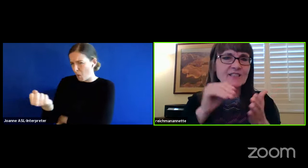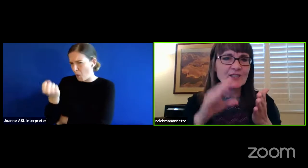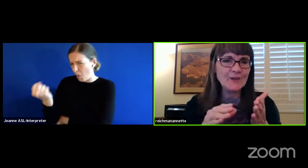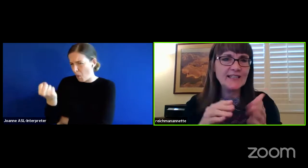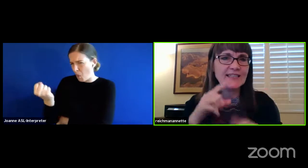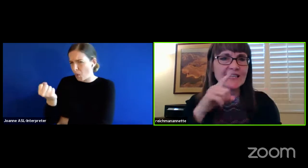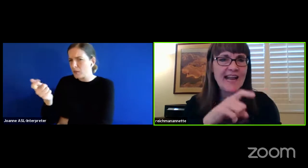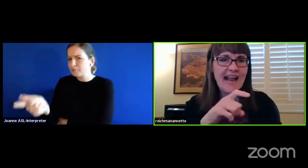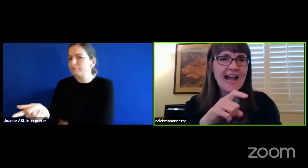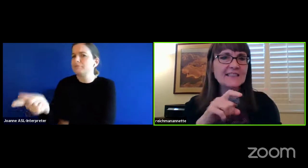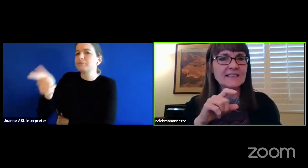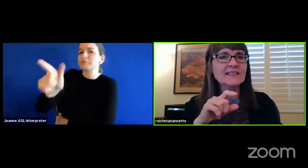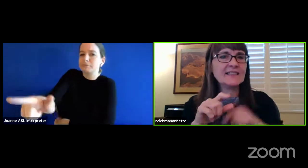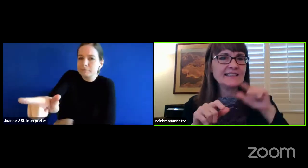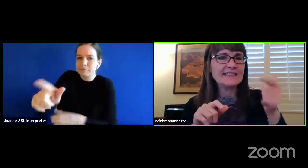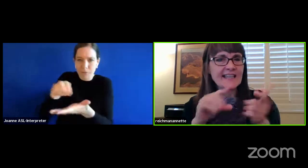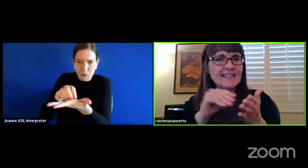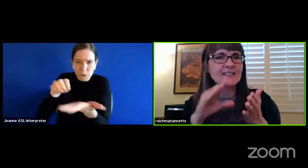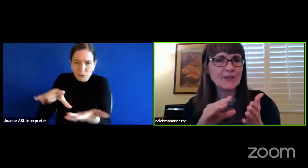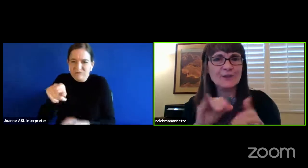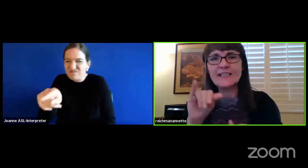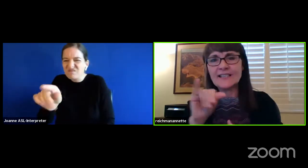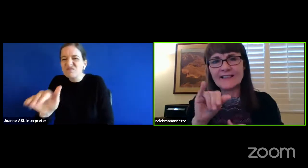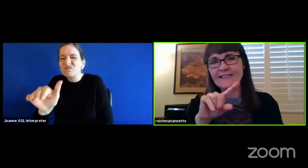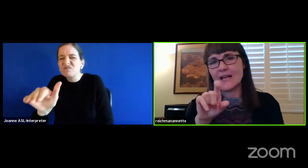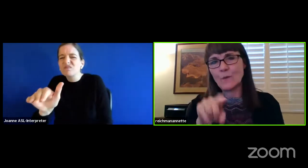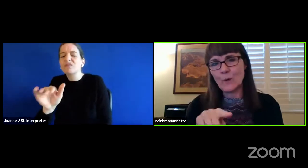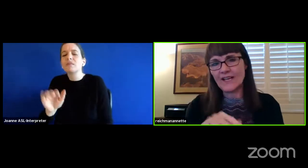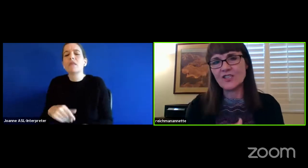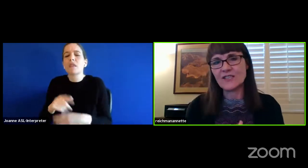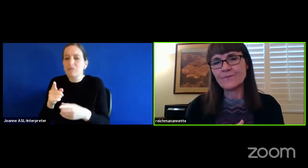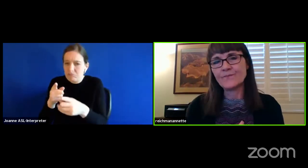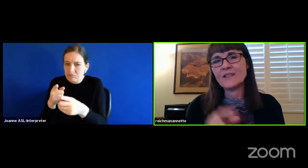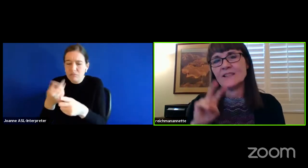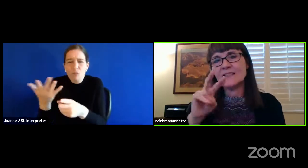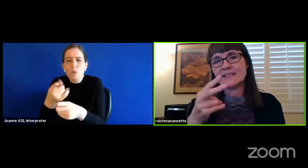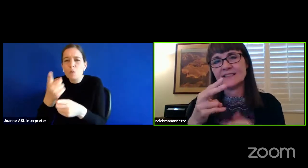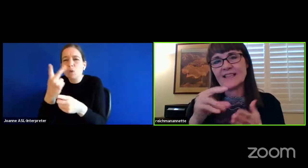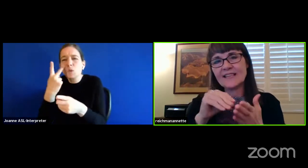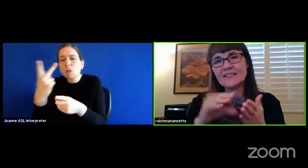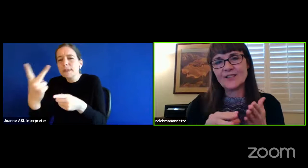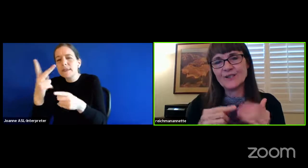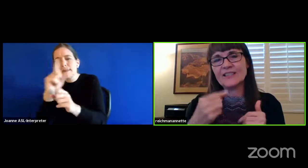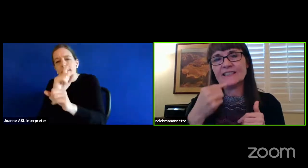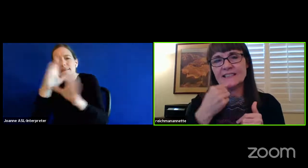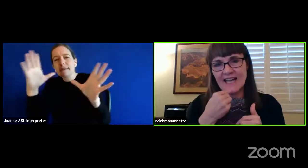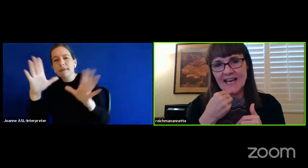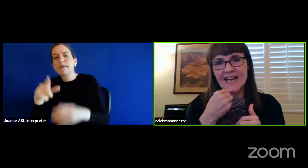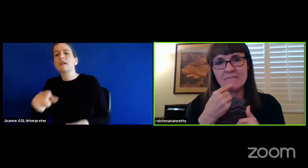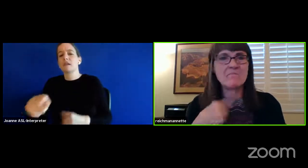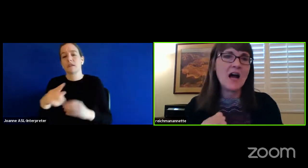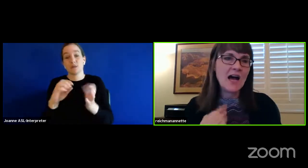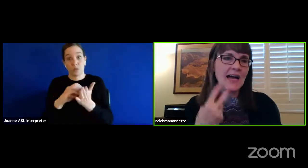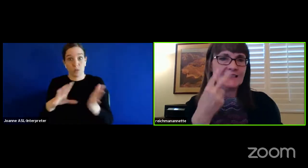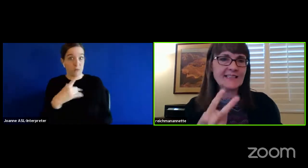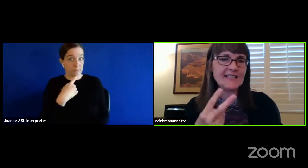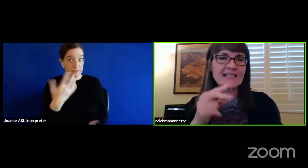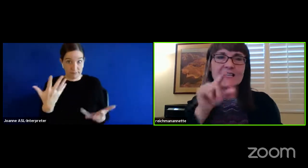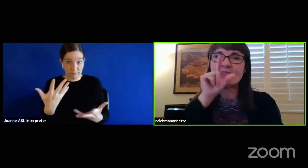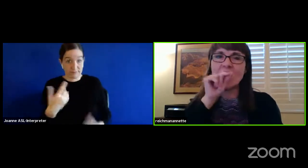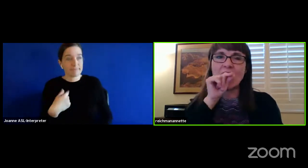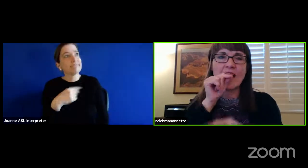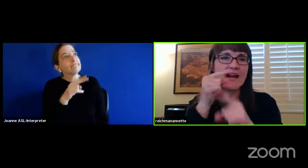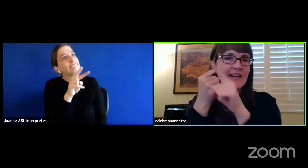second student and asked the second student the same question. The second student said, I